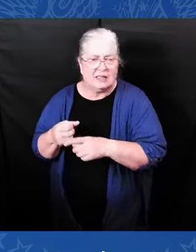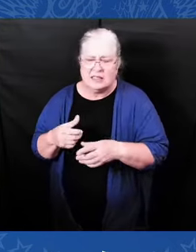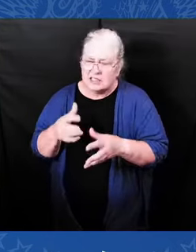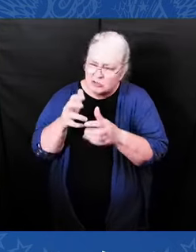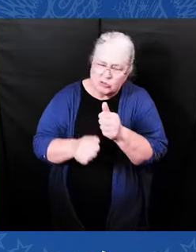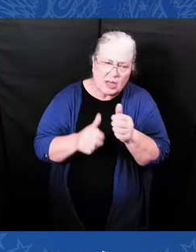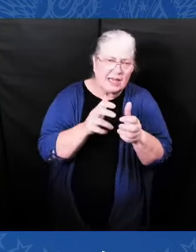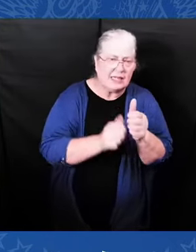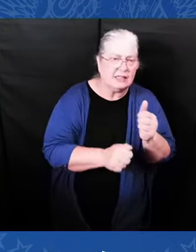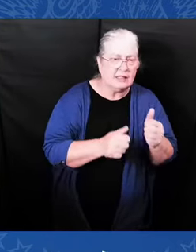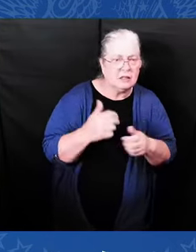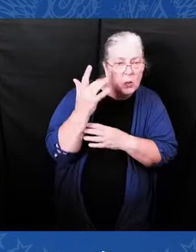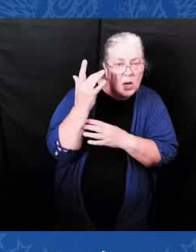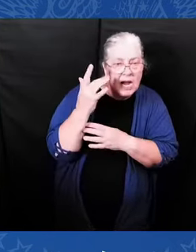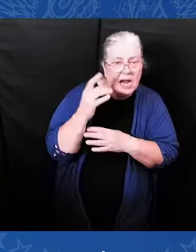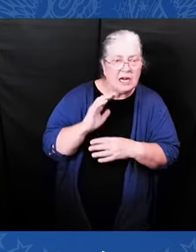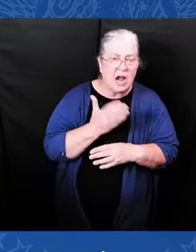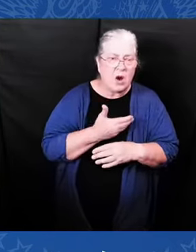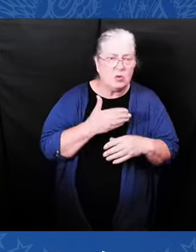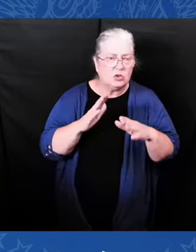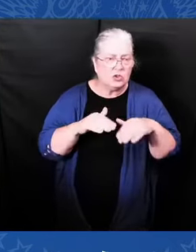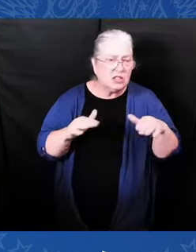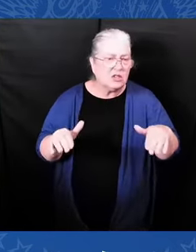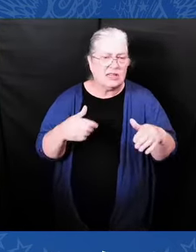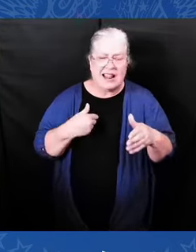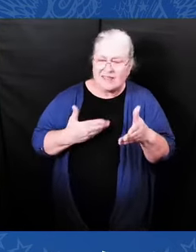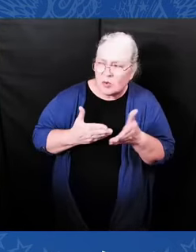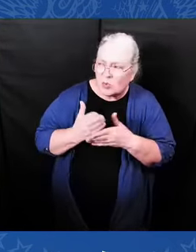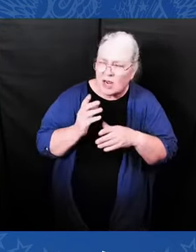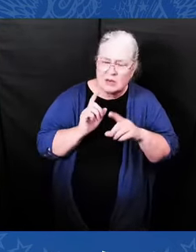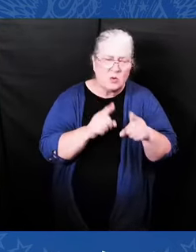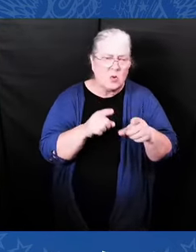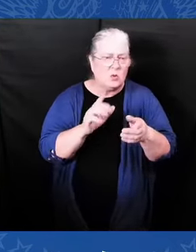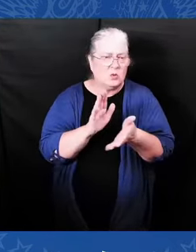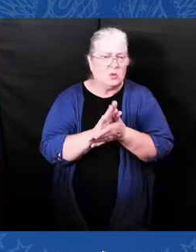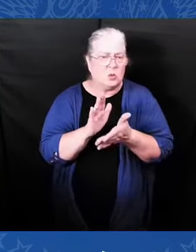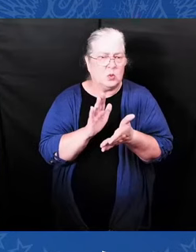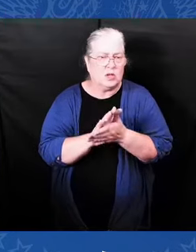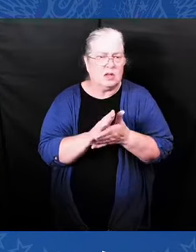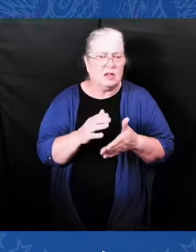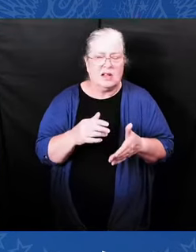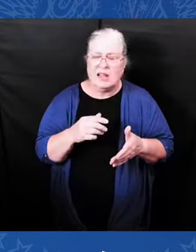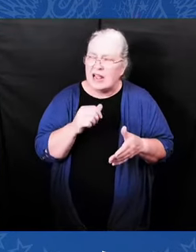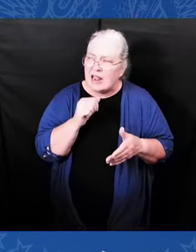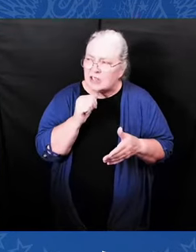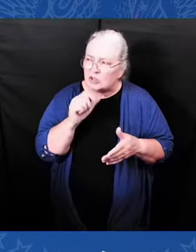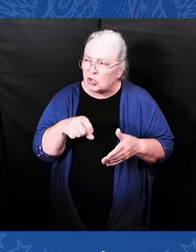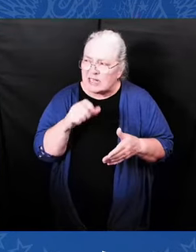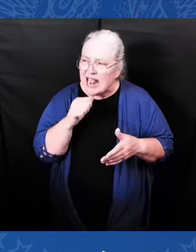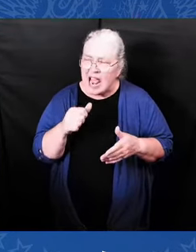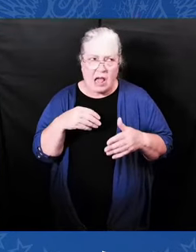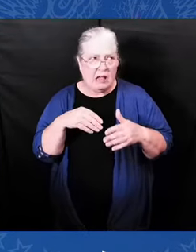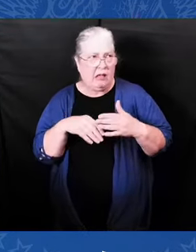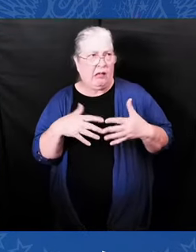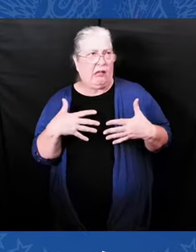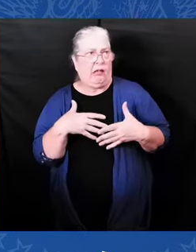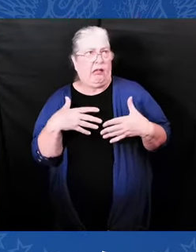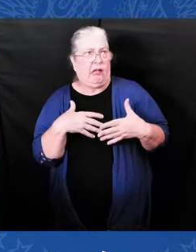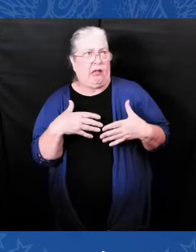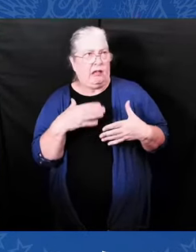the people banning books — did you ever think we'd be banning books in America? In our — I didn't.